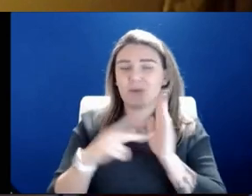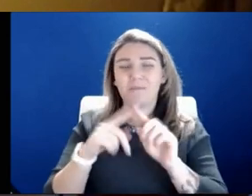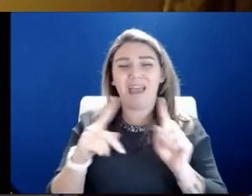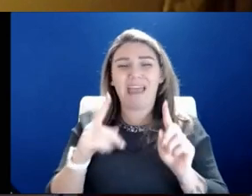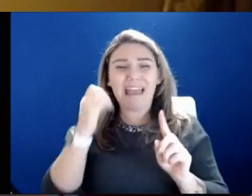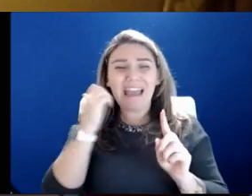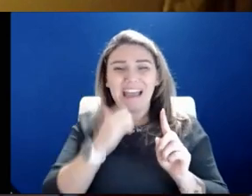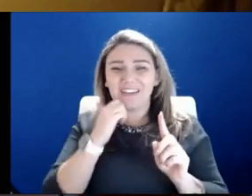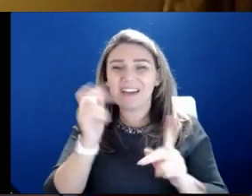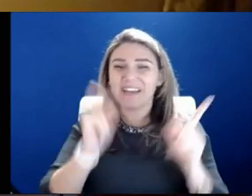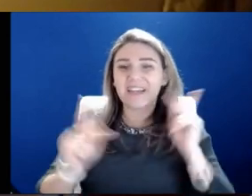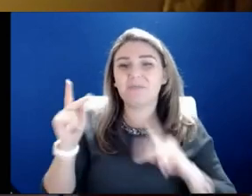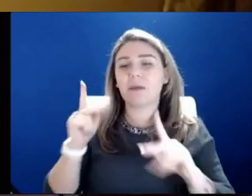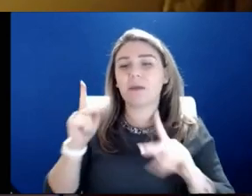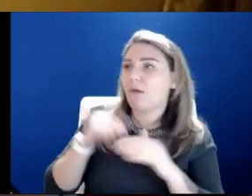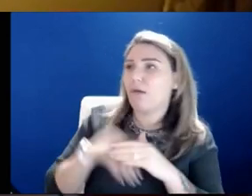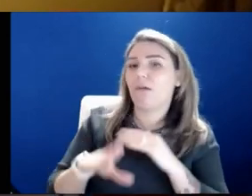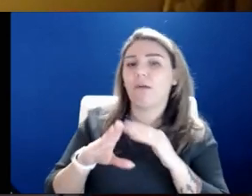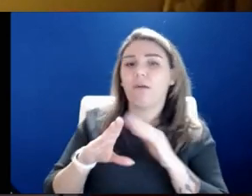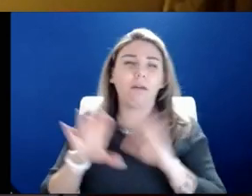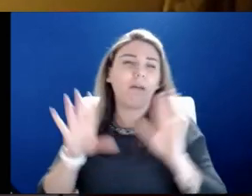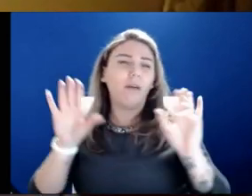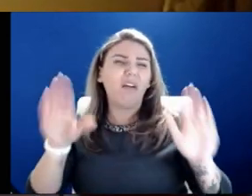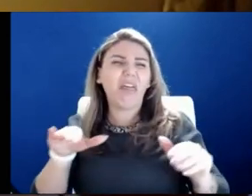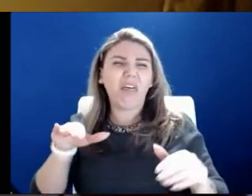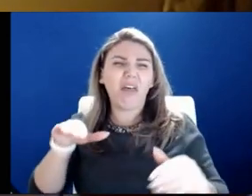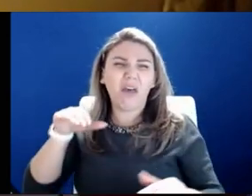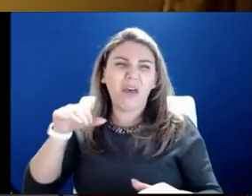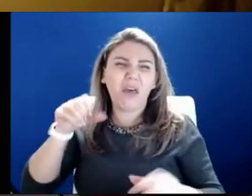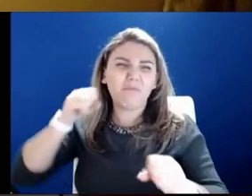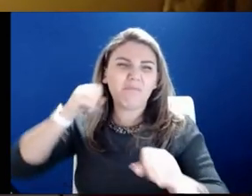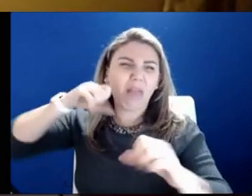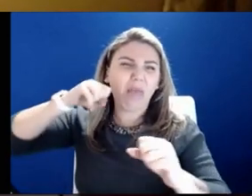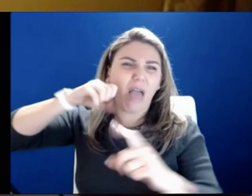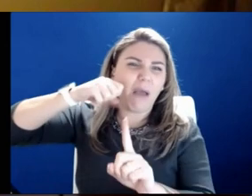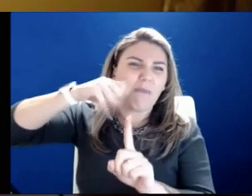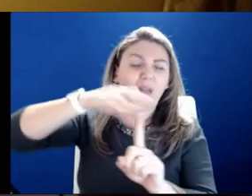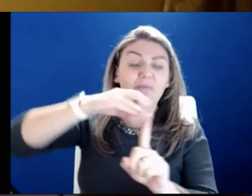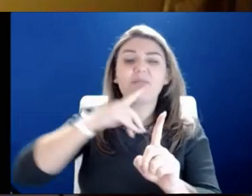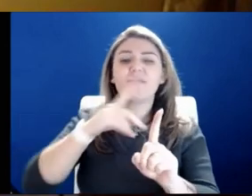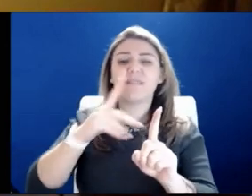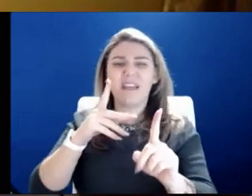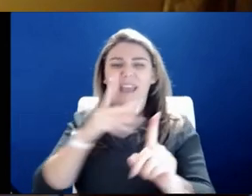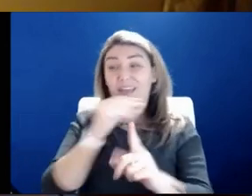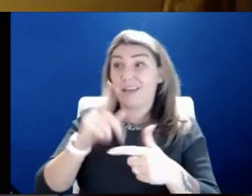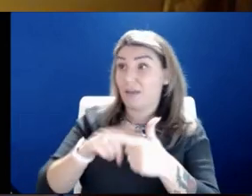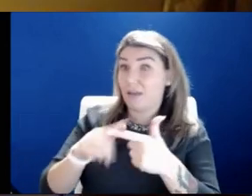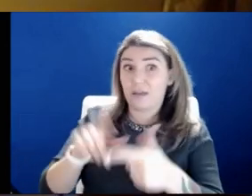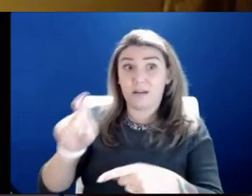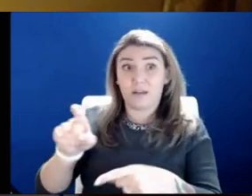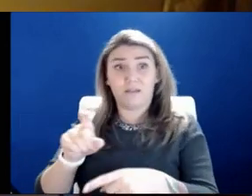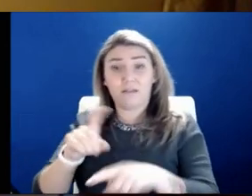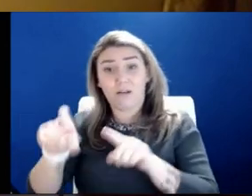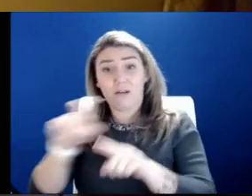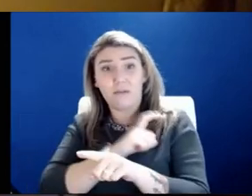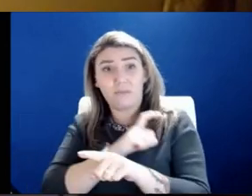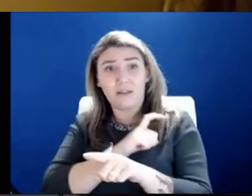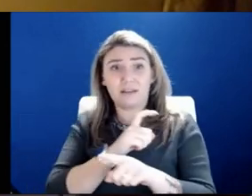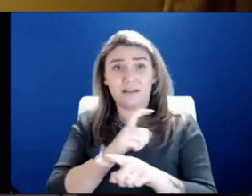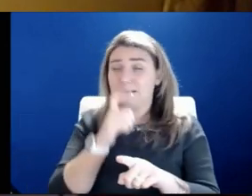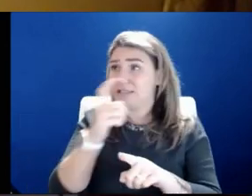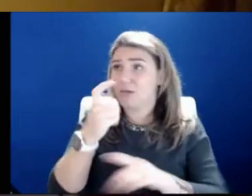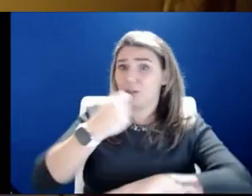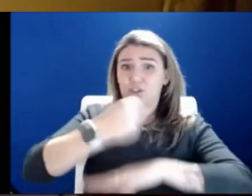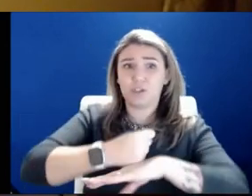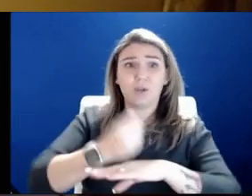they'd have people who would come in, mistreat staff, yell at them, had to call the police repeatedly and didn't want to get shut down